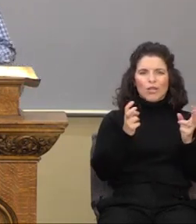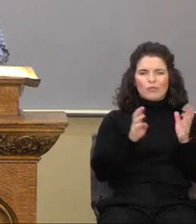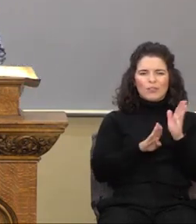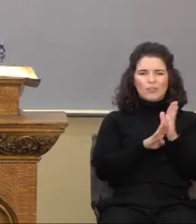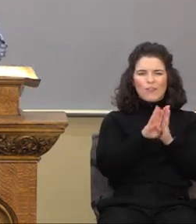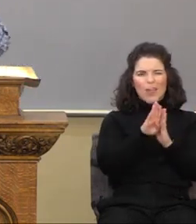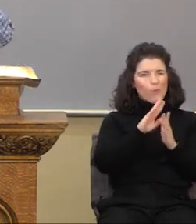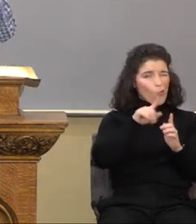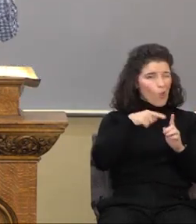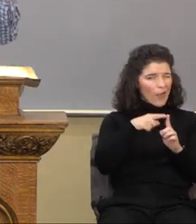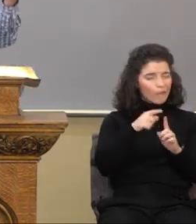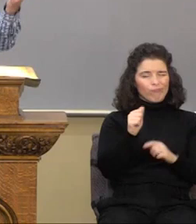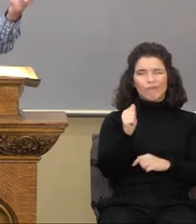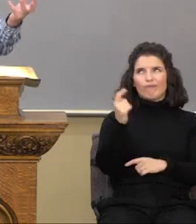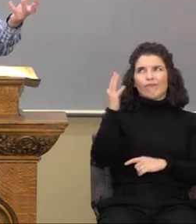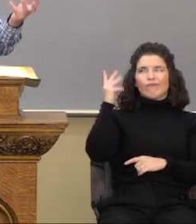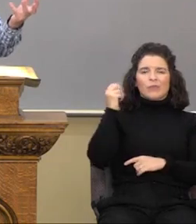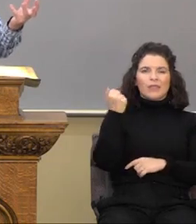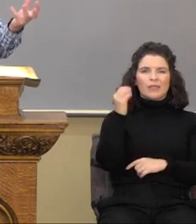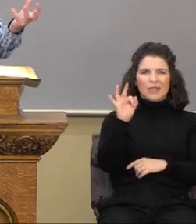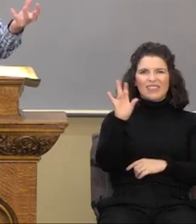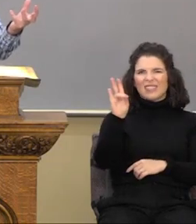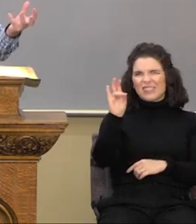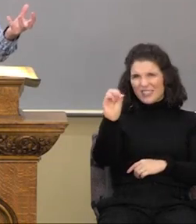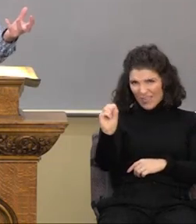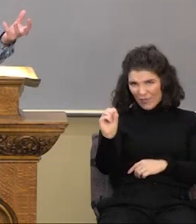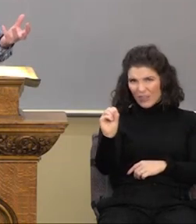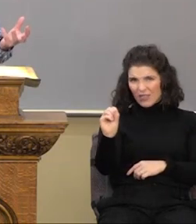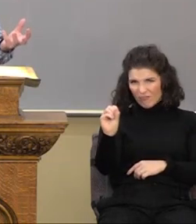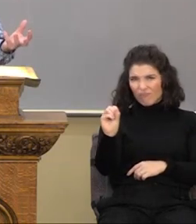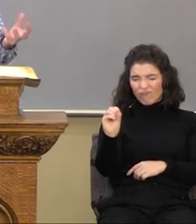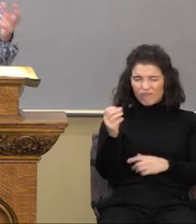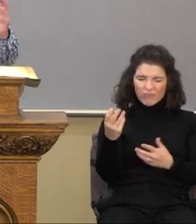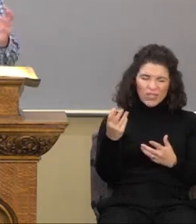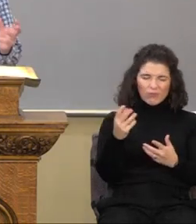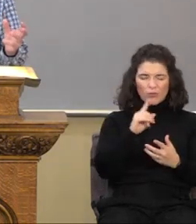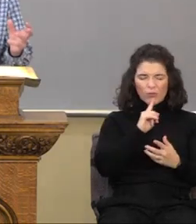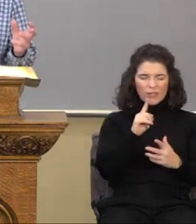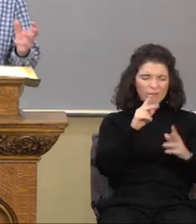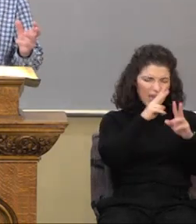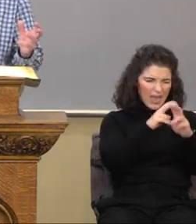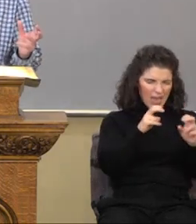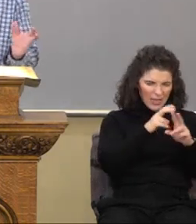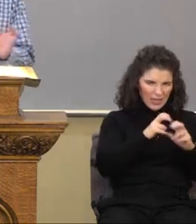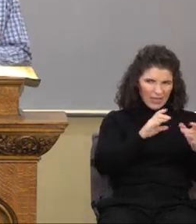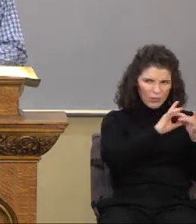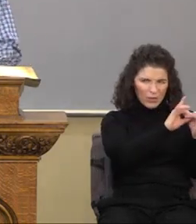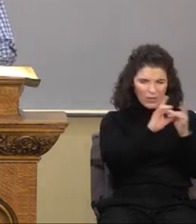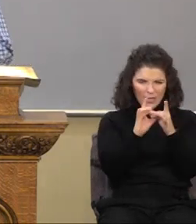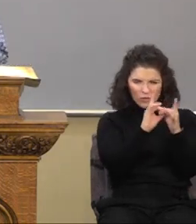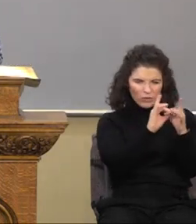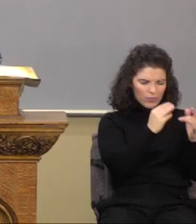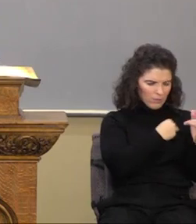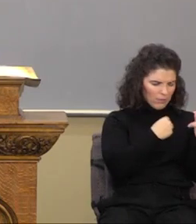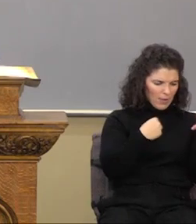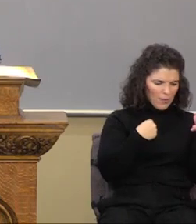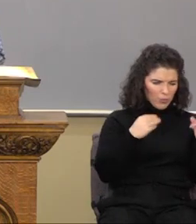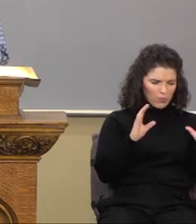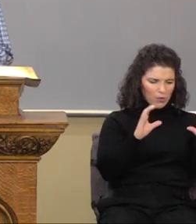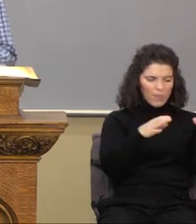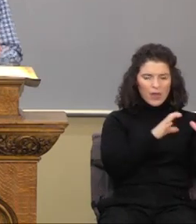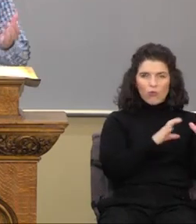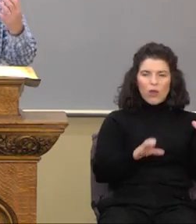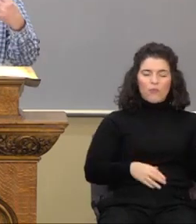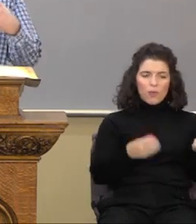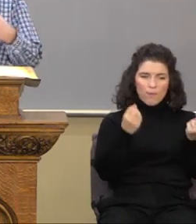that exists between the members of the church, the body of Christ, there are many passages that